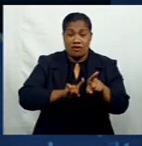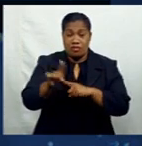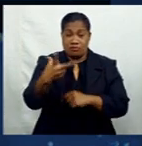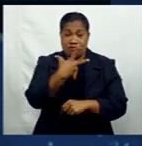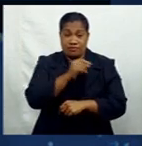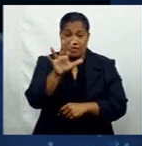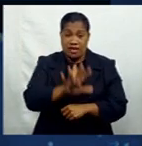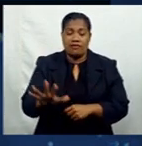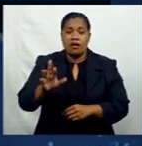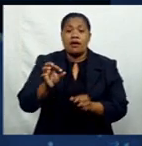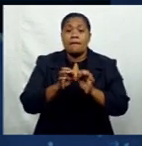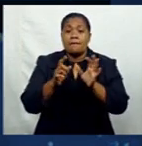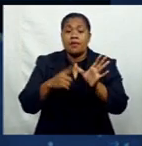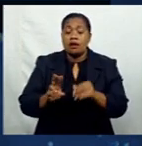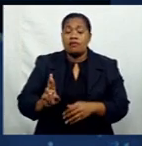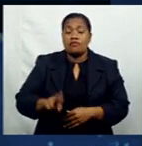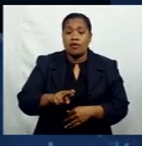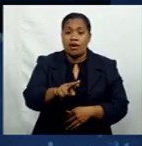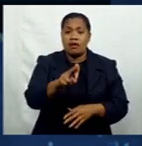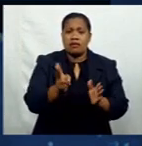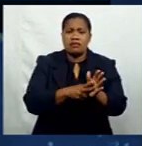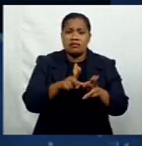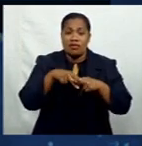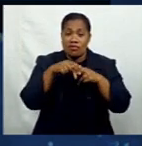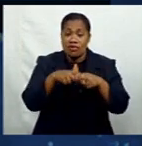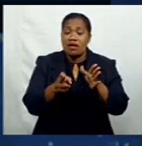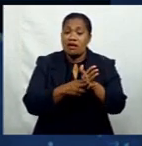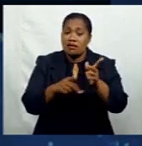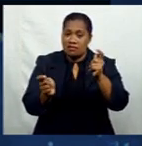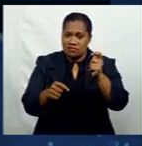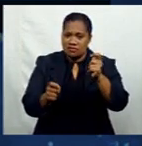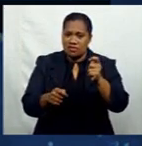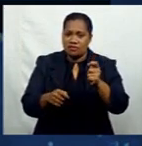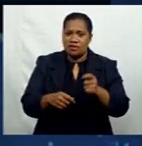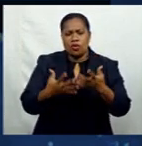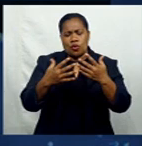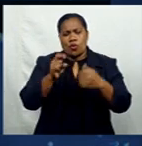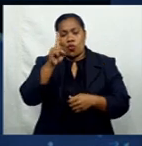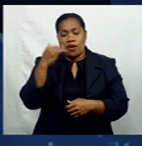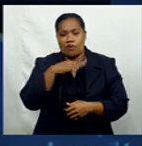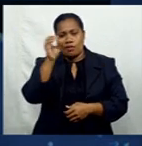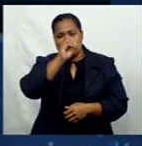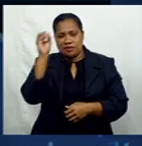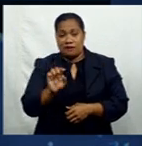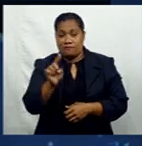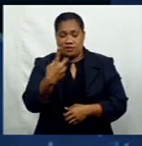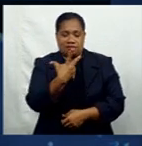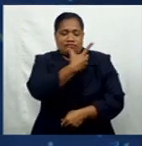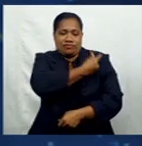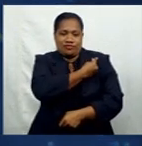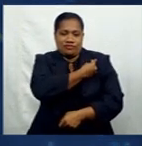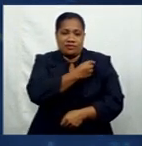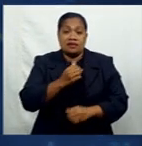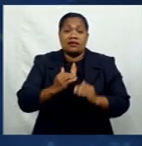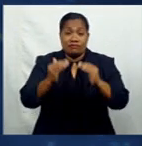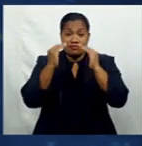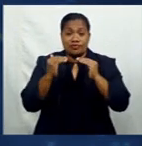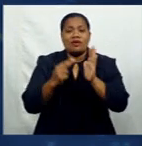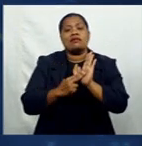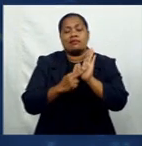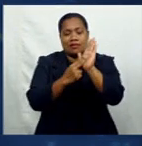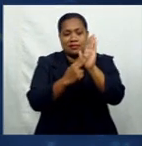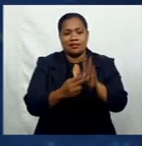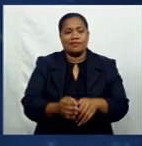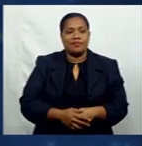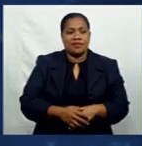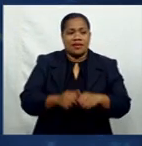Rewa, Nanranga and Naith Asiri, which have achieved 100% first jabs administered. Next is Nandi. And